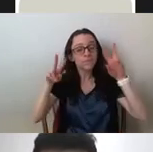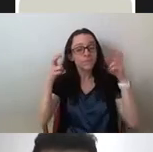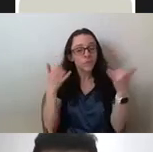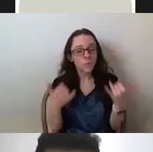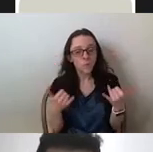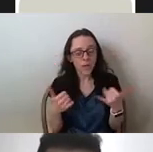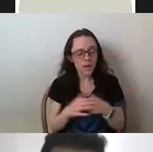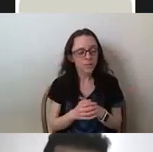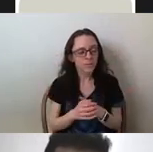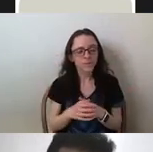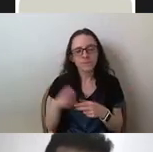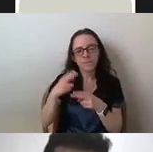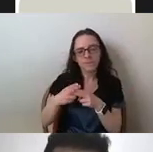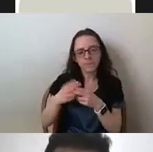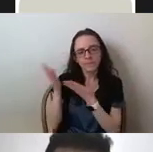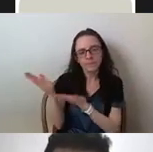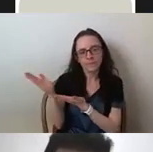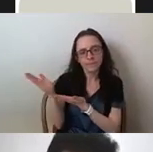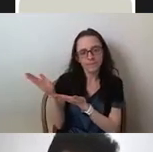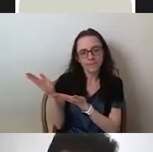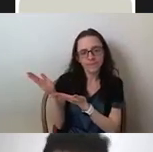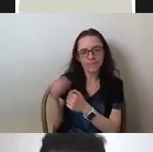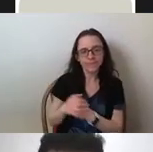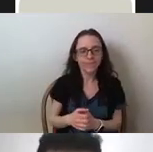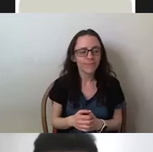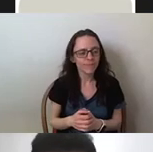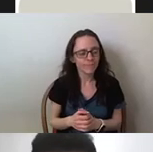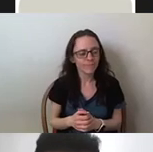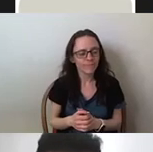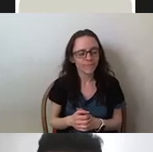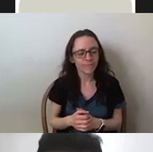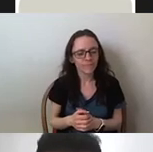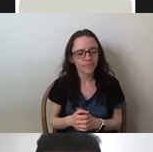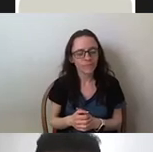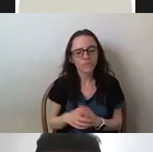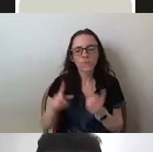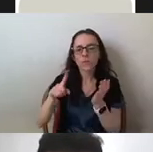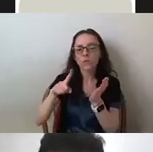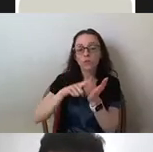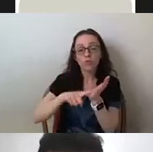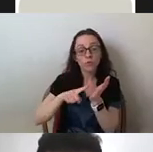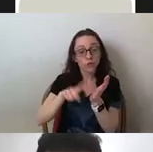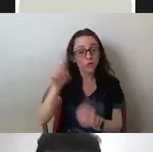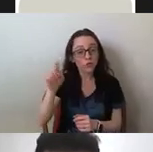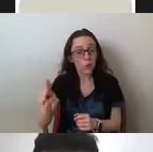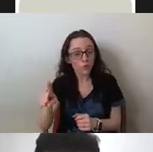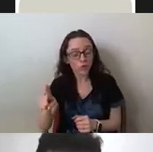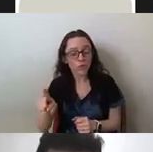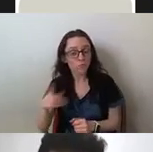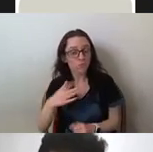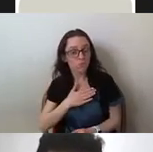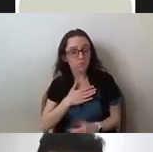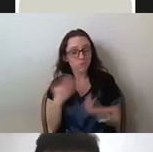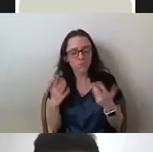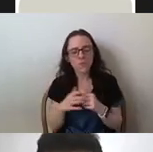called the Epistemic Limitations of Administrative Law. The sort of research question that I set out to investigate is, you know,